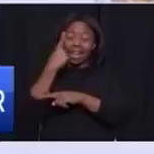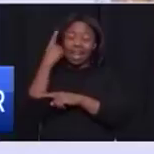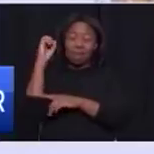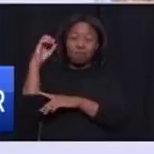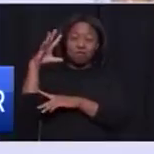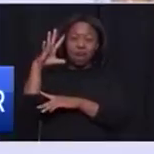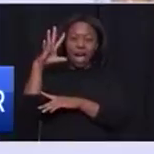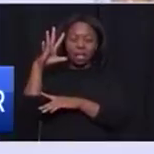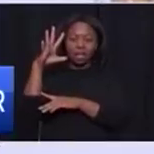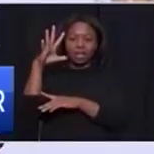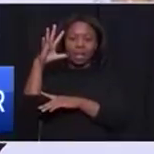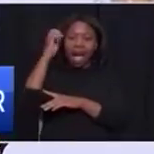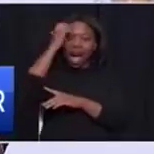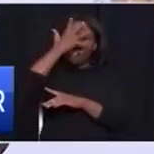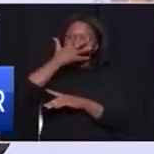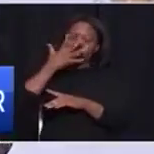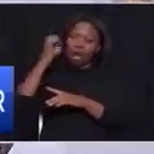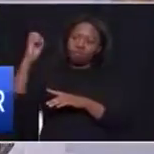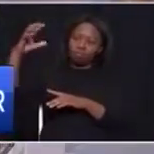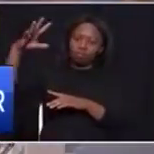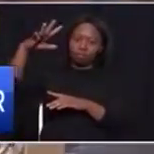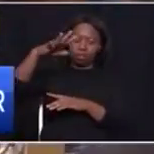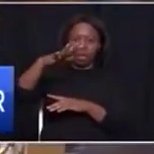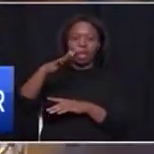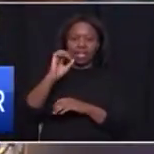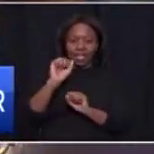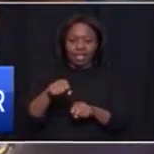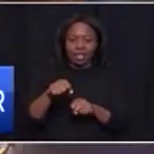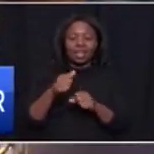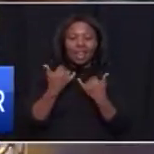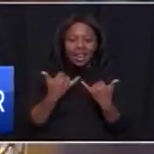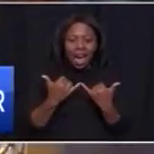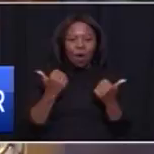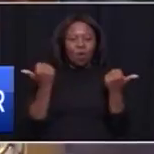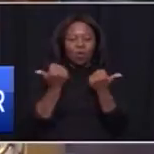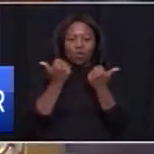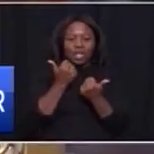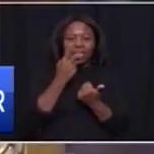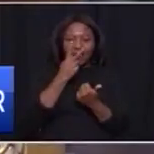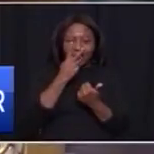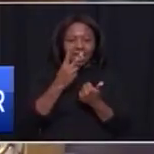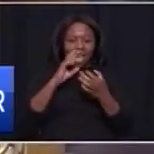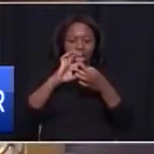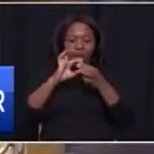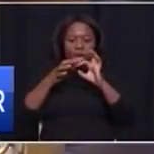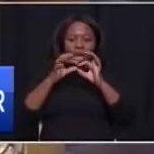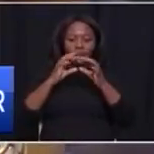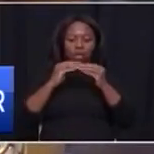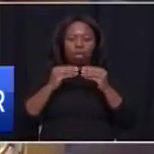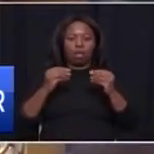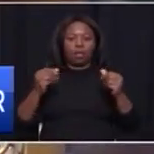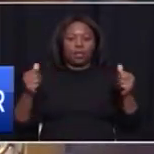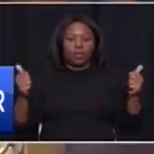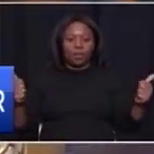upon Africa. Already I seem to see her chains dissolved, her desert